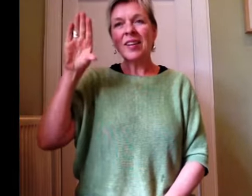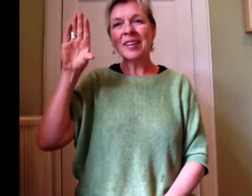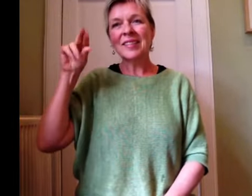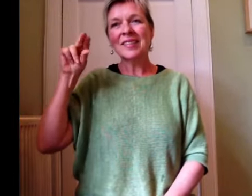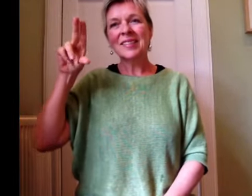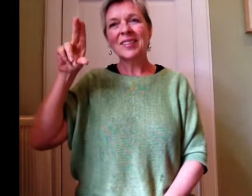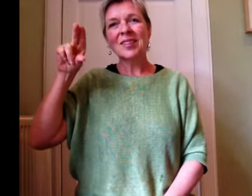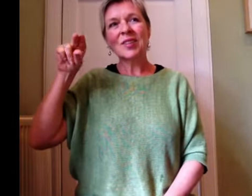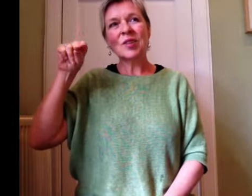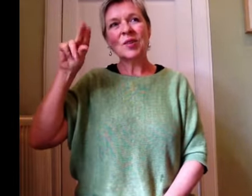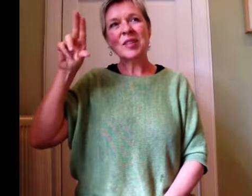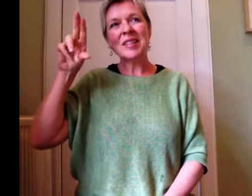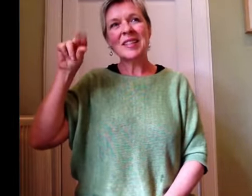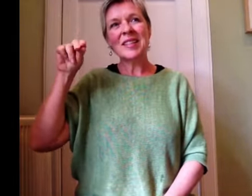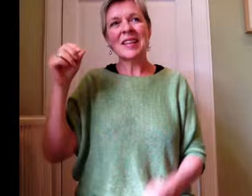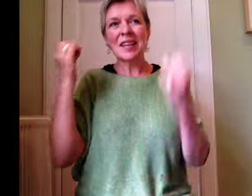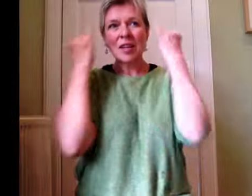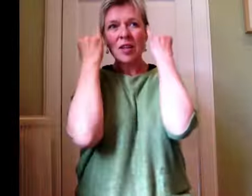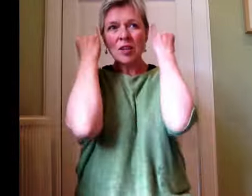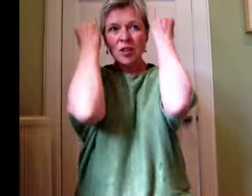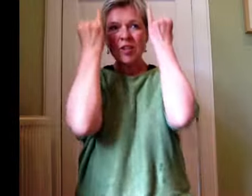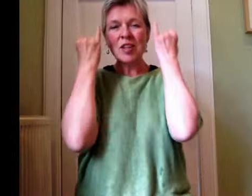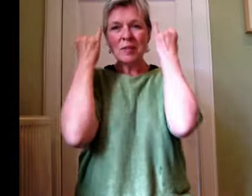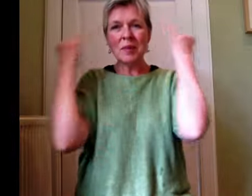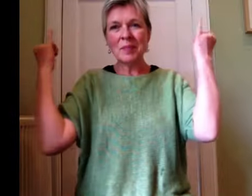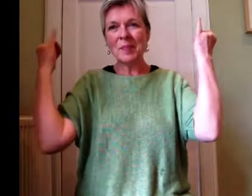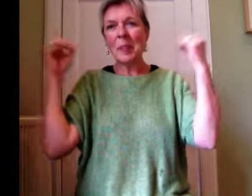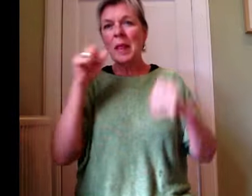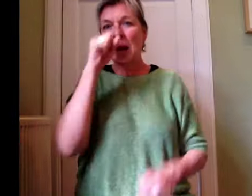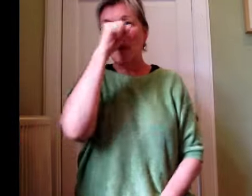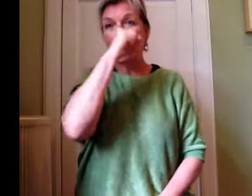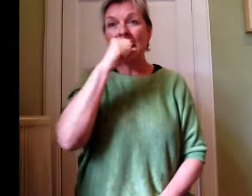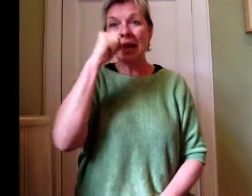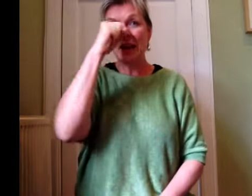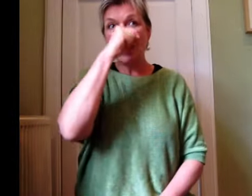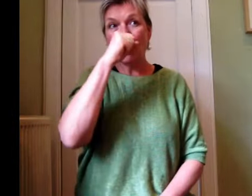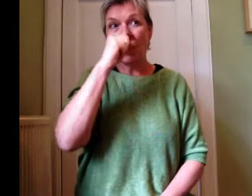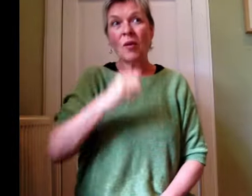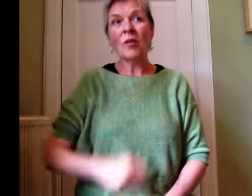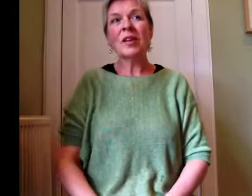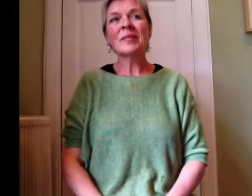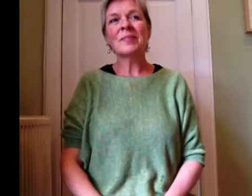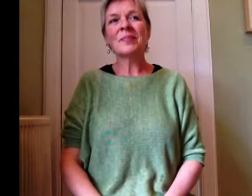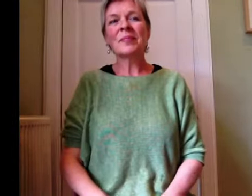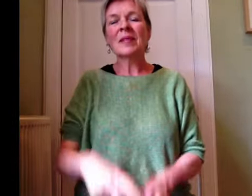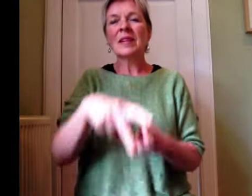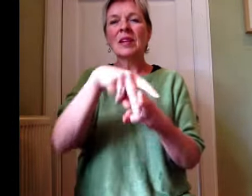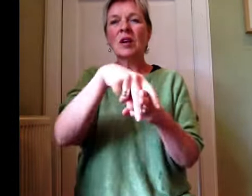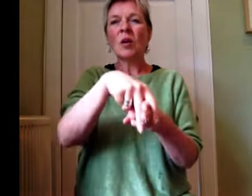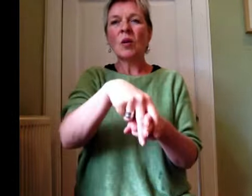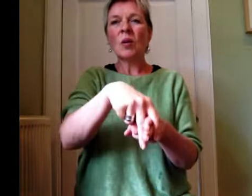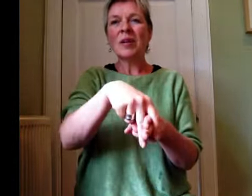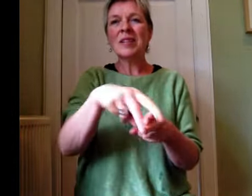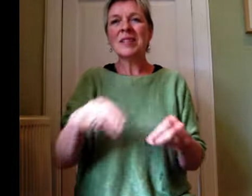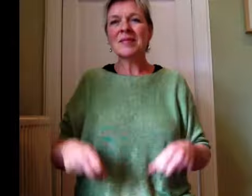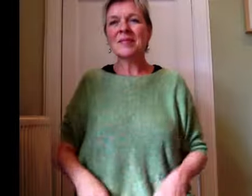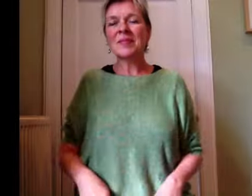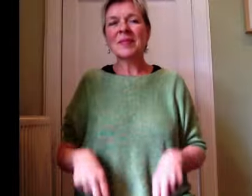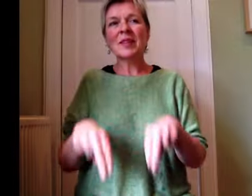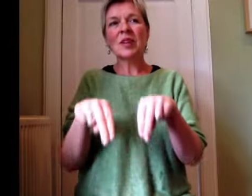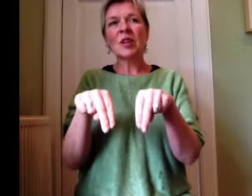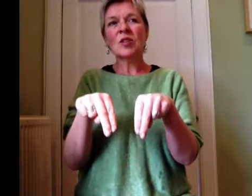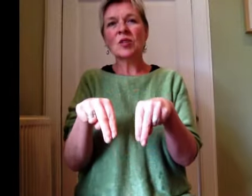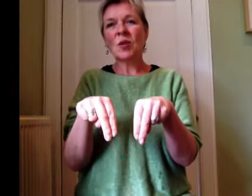Duck. Goose. Sheep. Pig or hog. Horse.